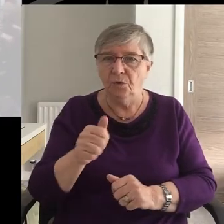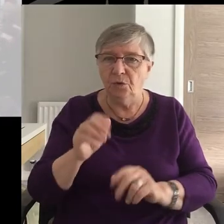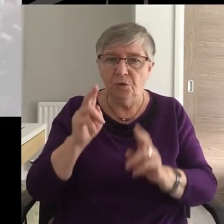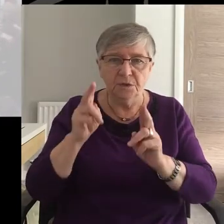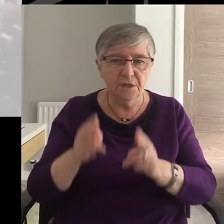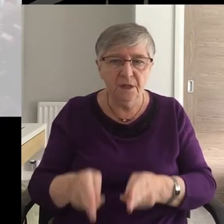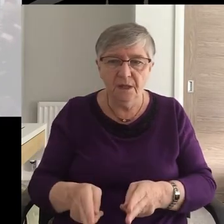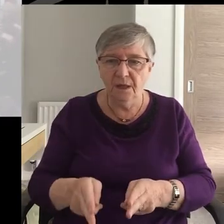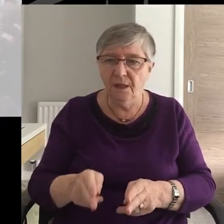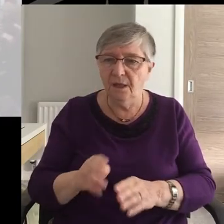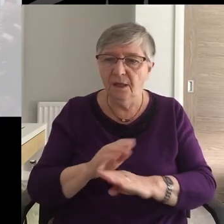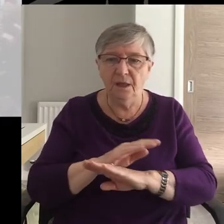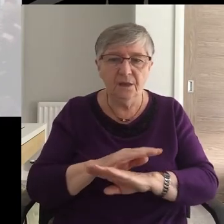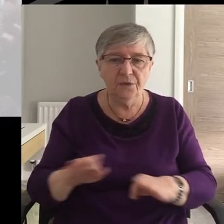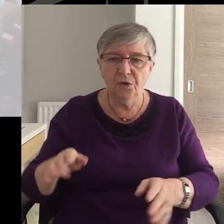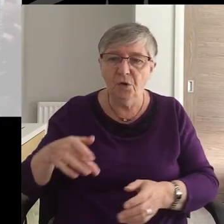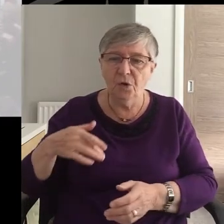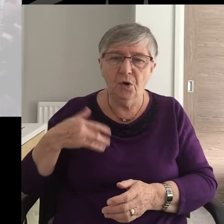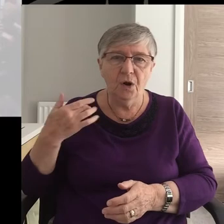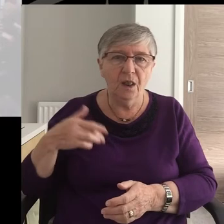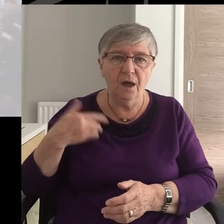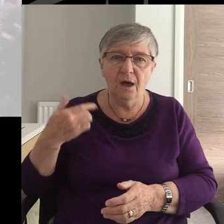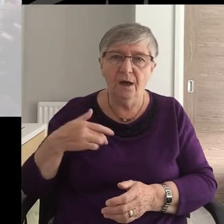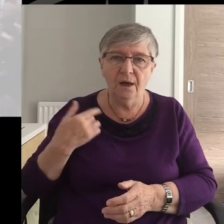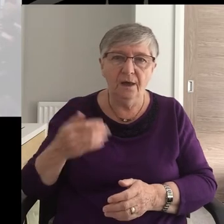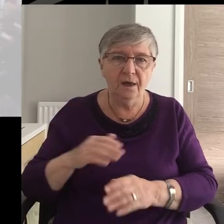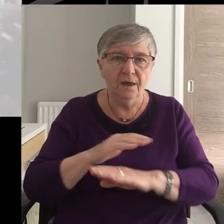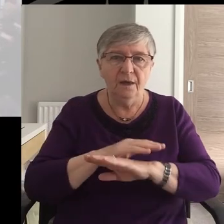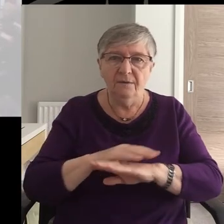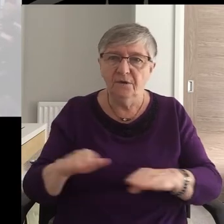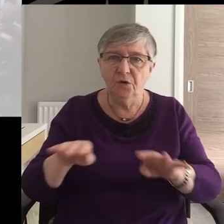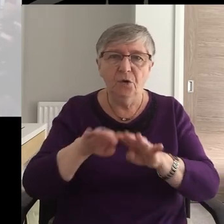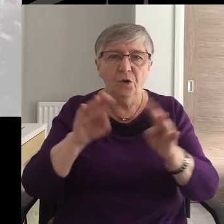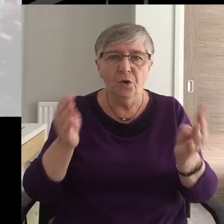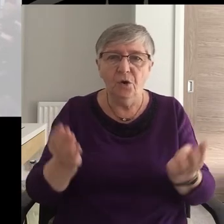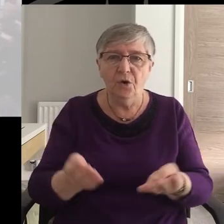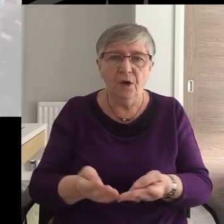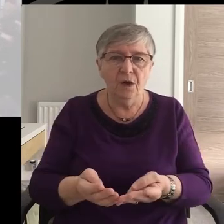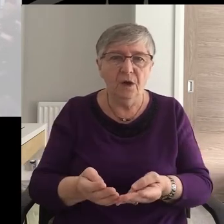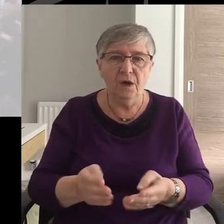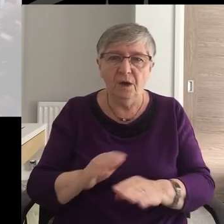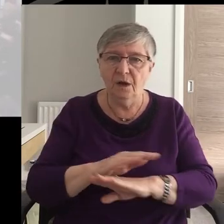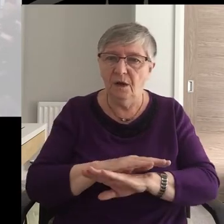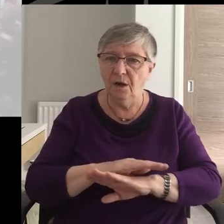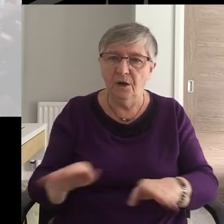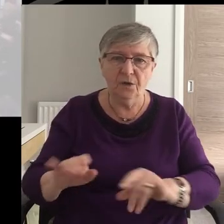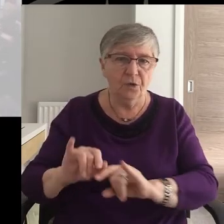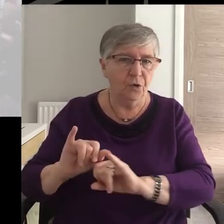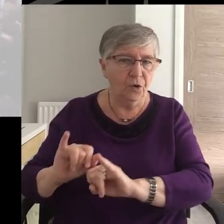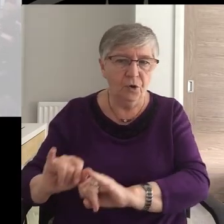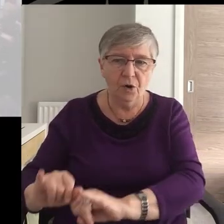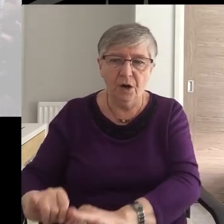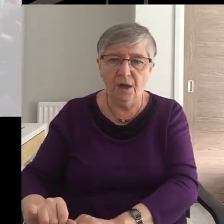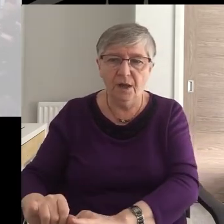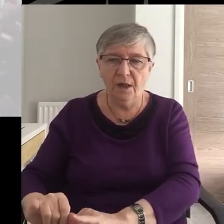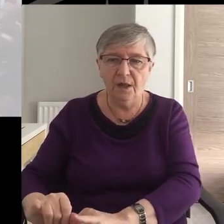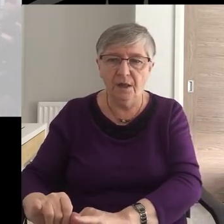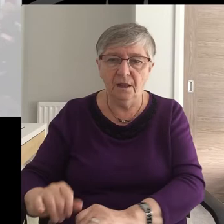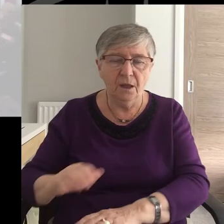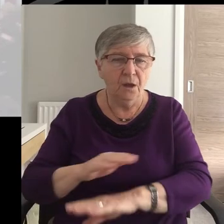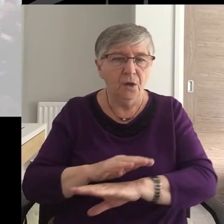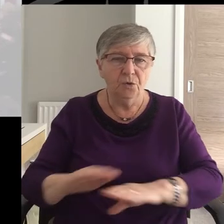When the light, the earth, the